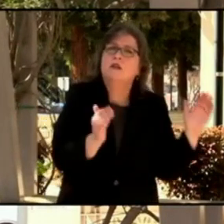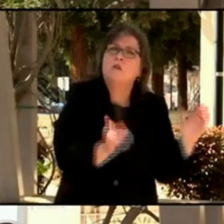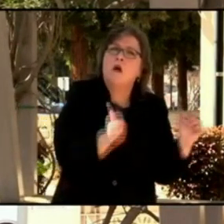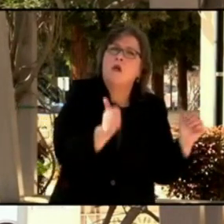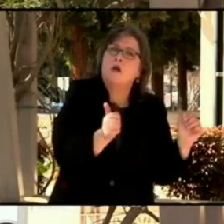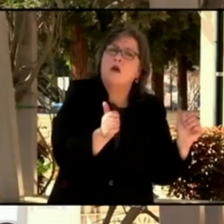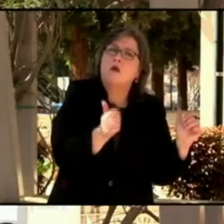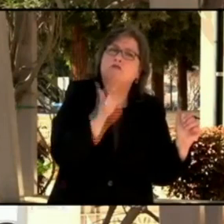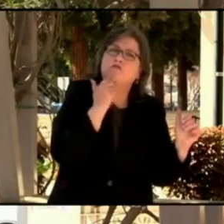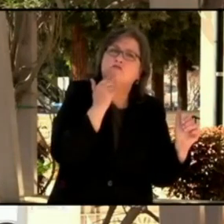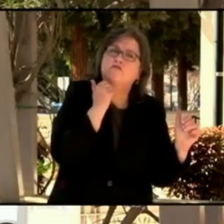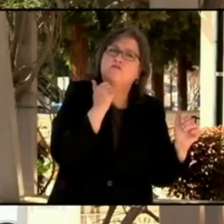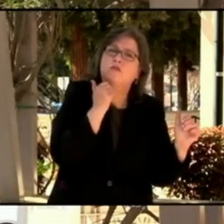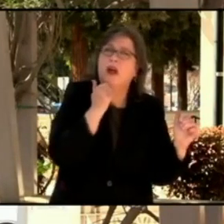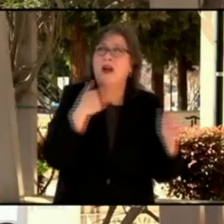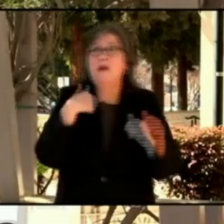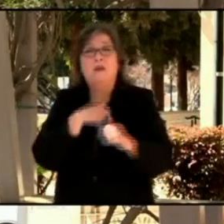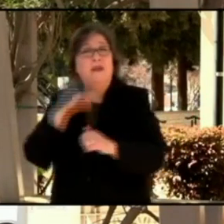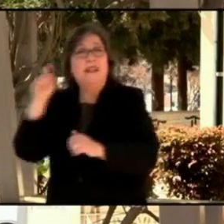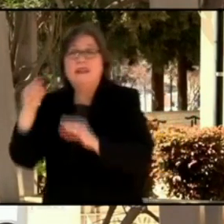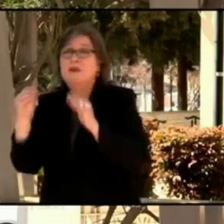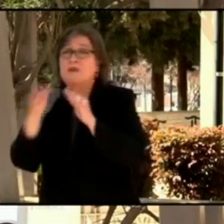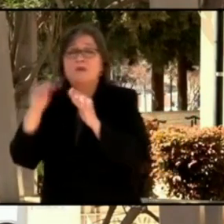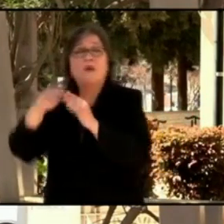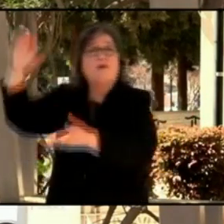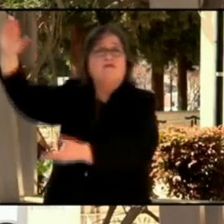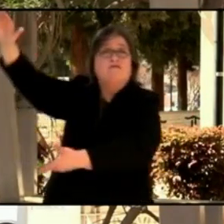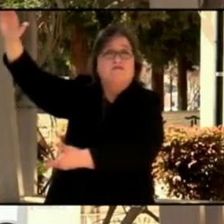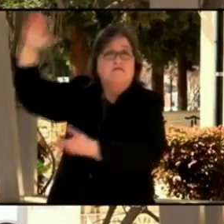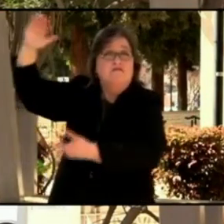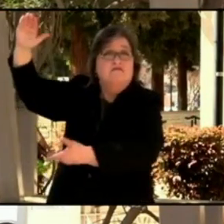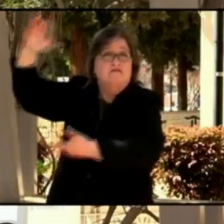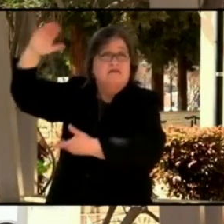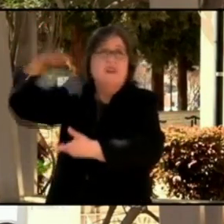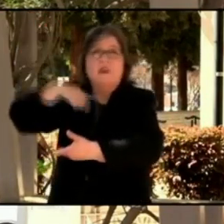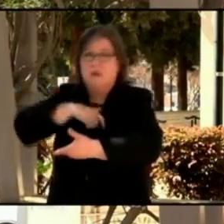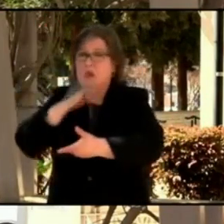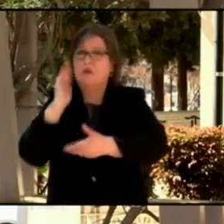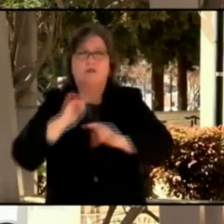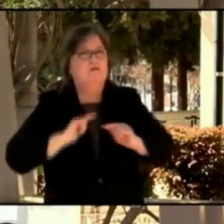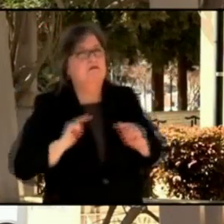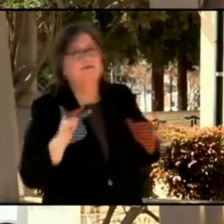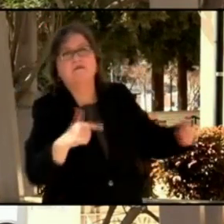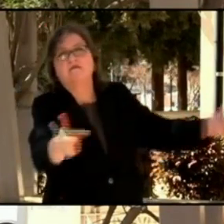increase that from that 35% on up and getting everyone done.